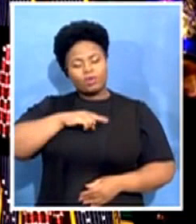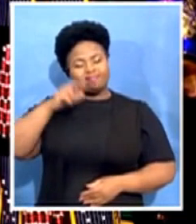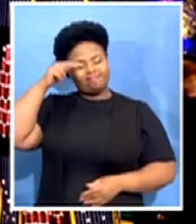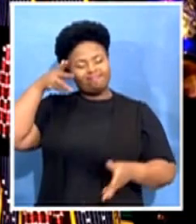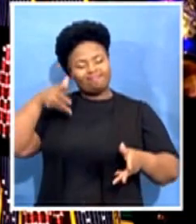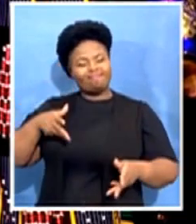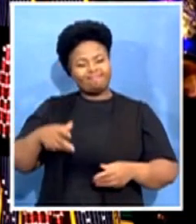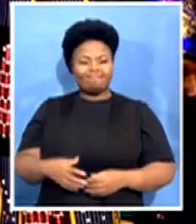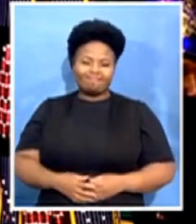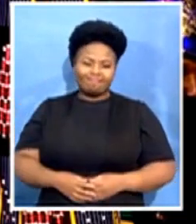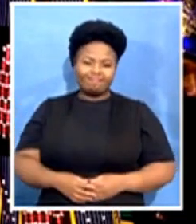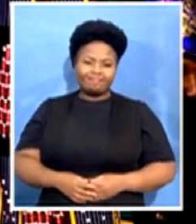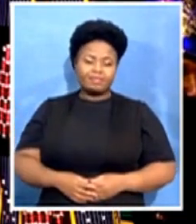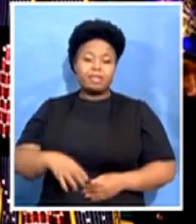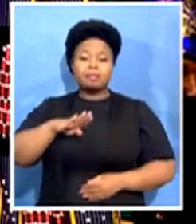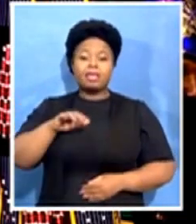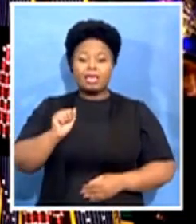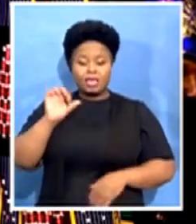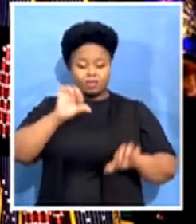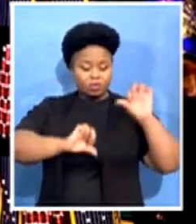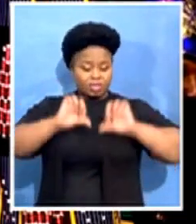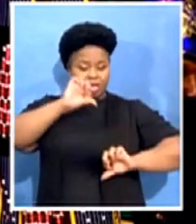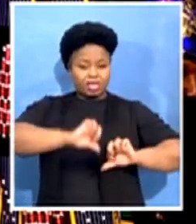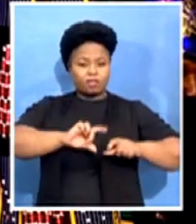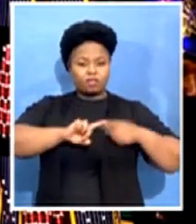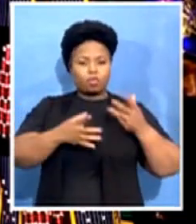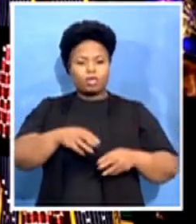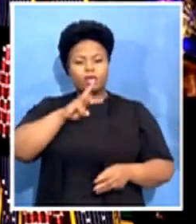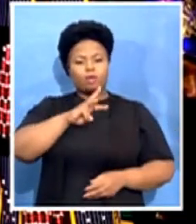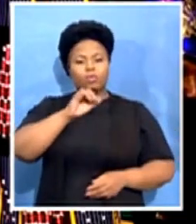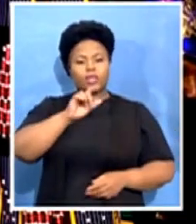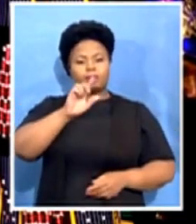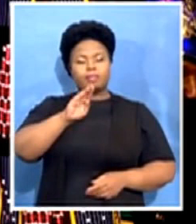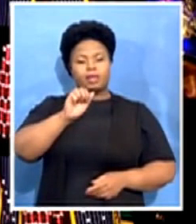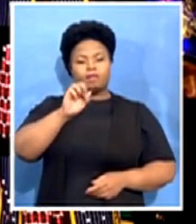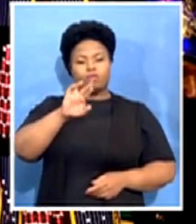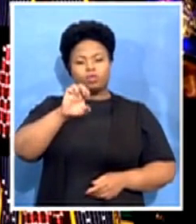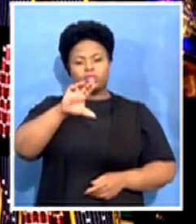of science from the Wilberforce University, Ohio, in 1901.